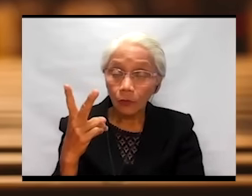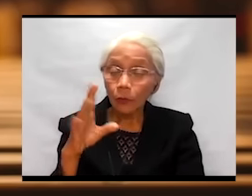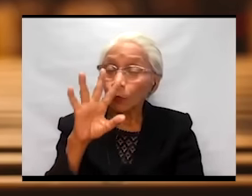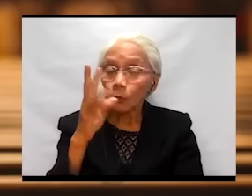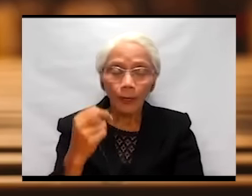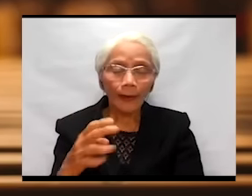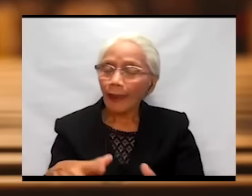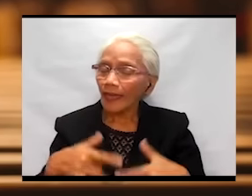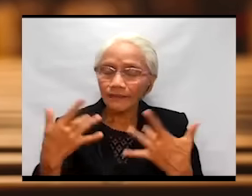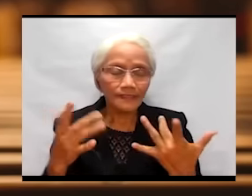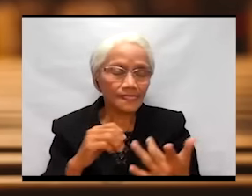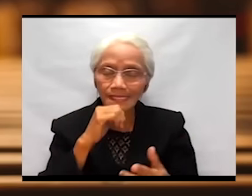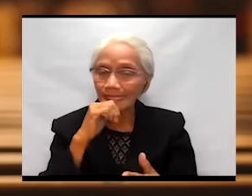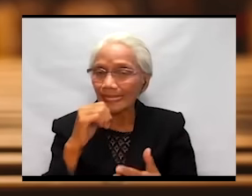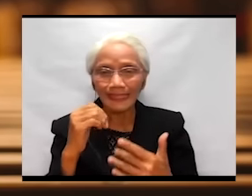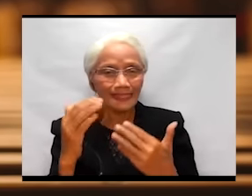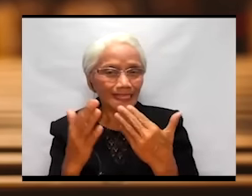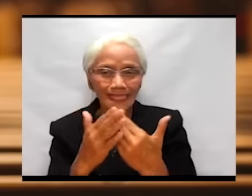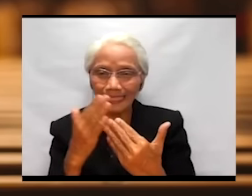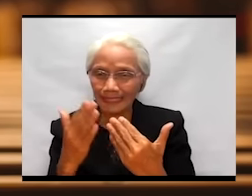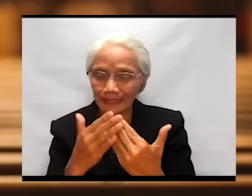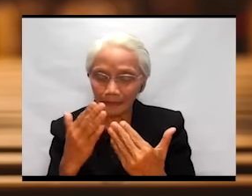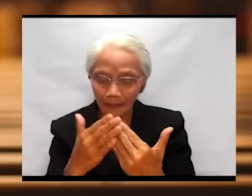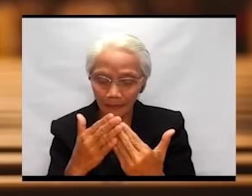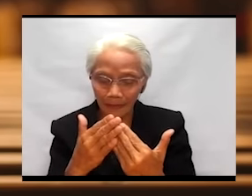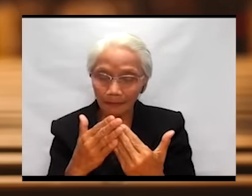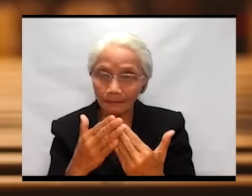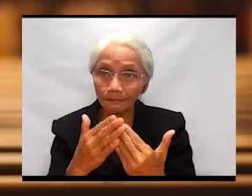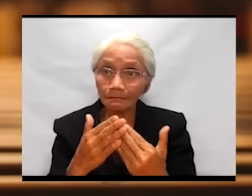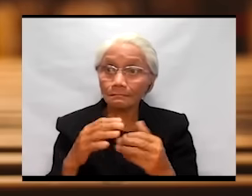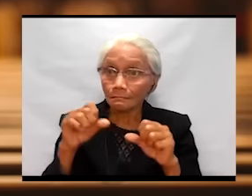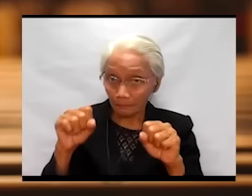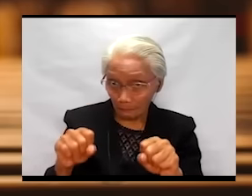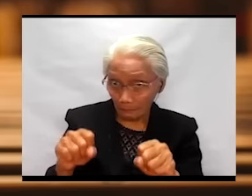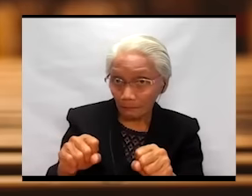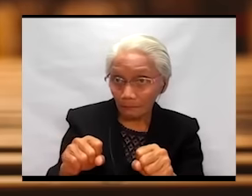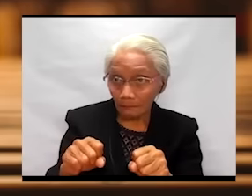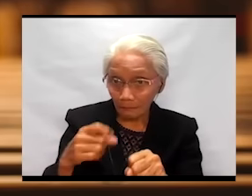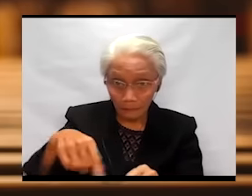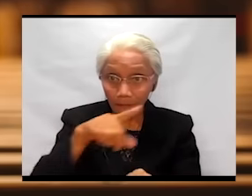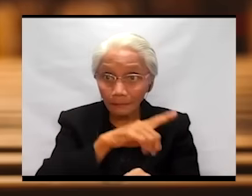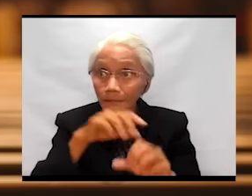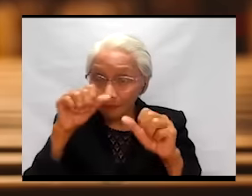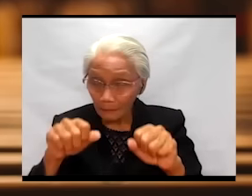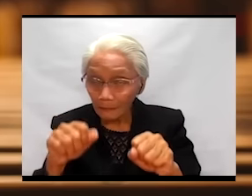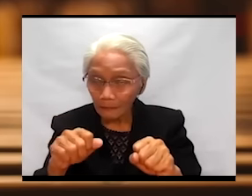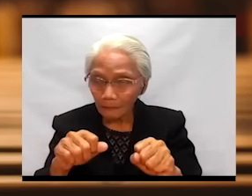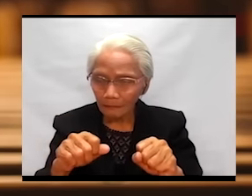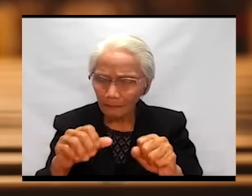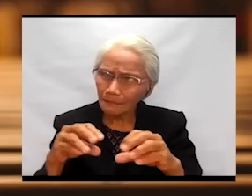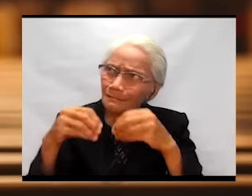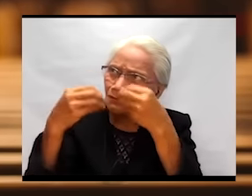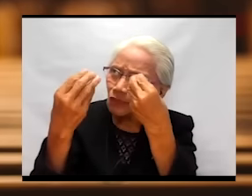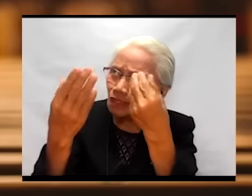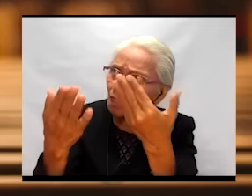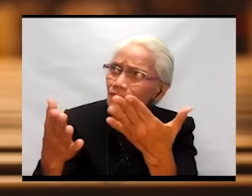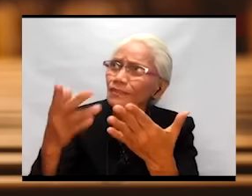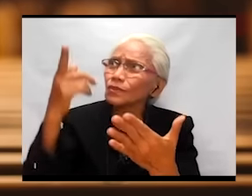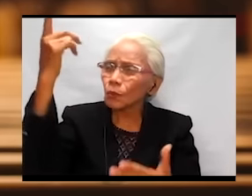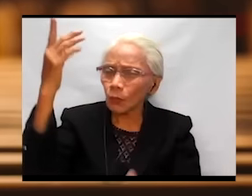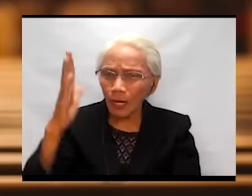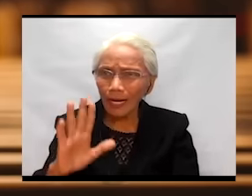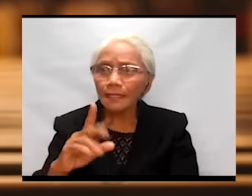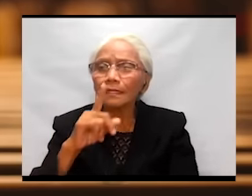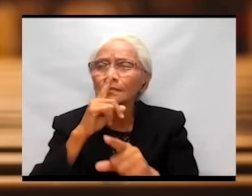are we still capable of rendering to God, the true God, the worship that